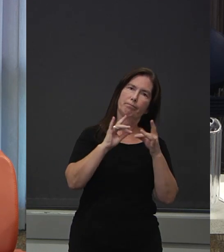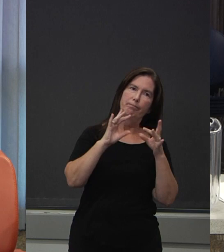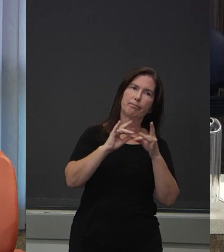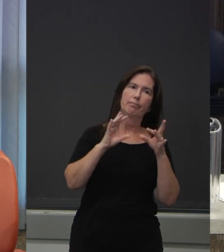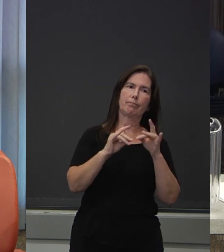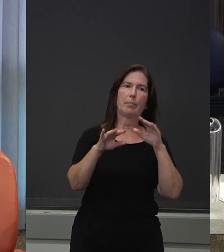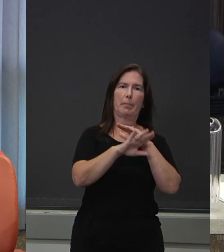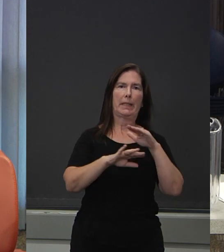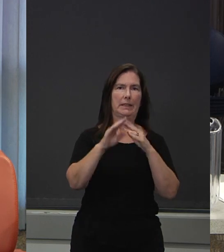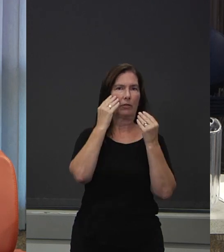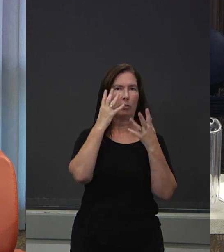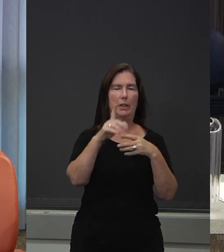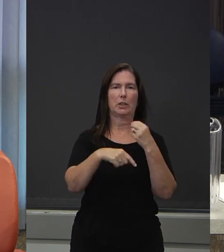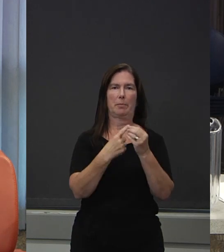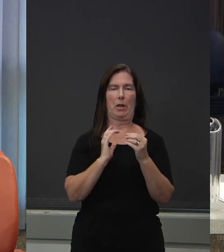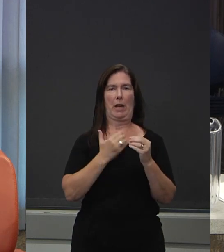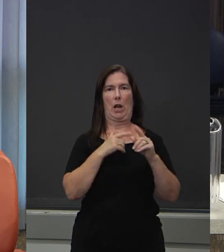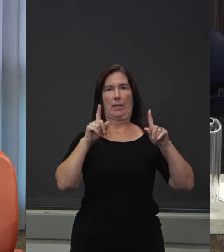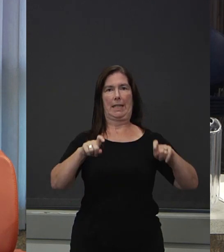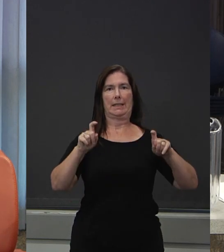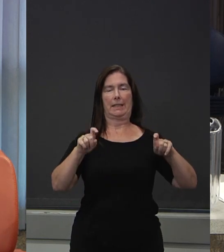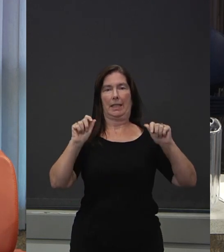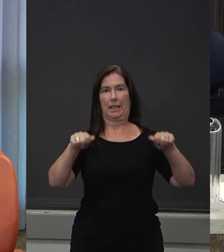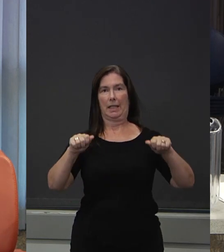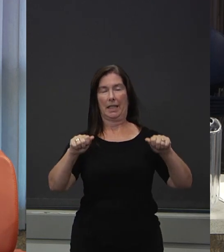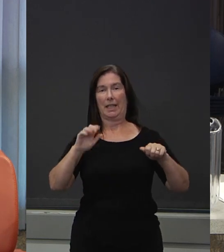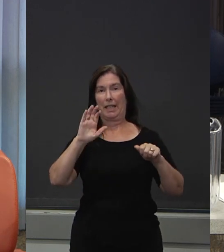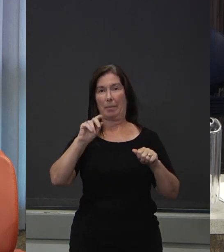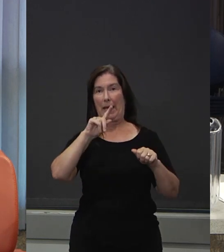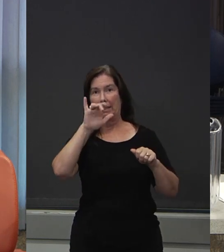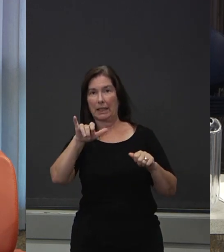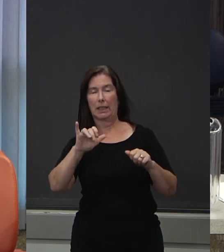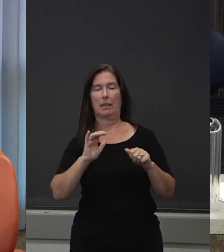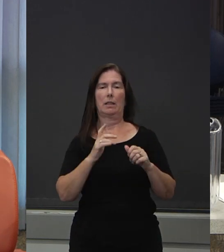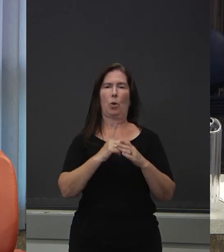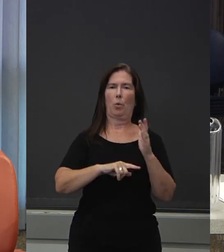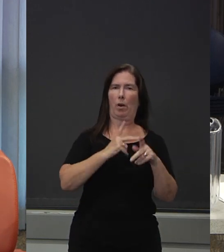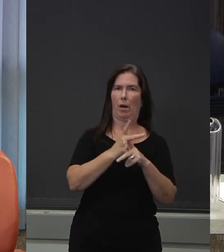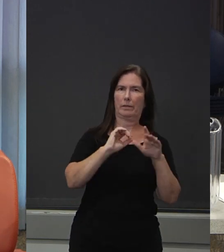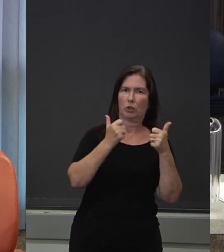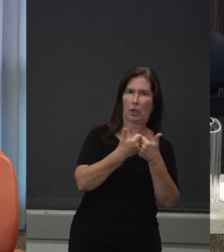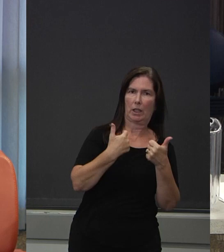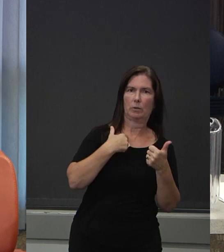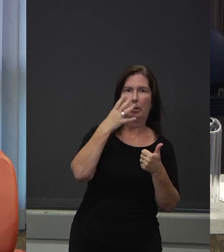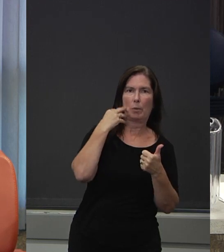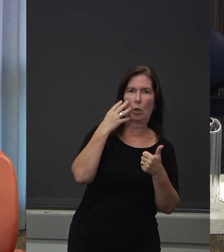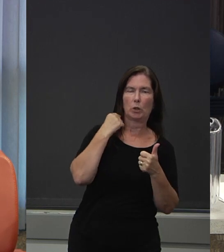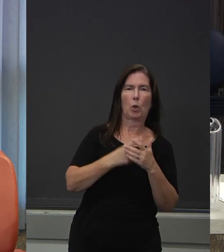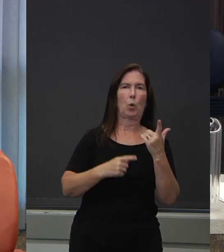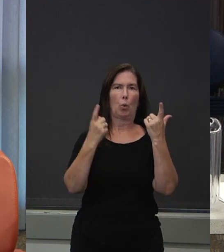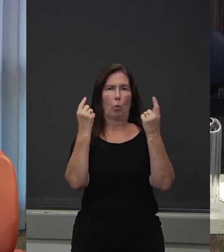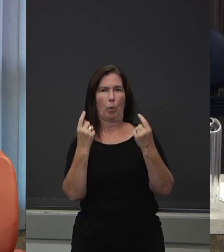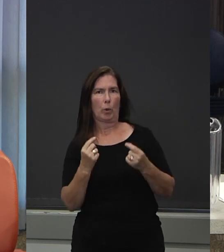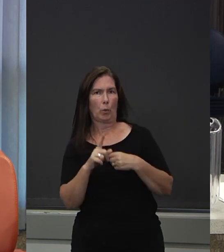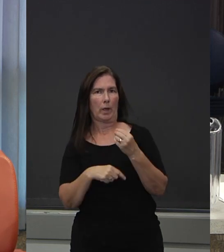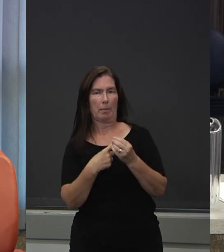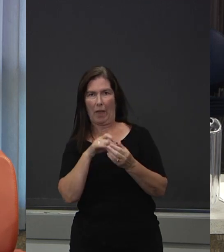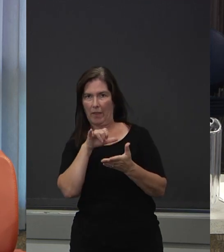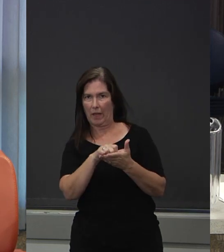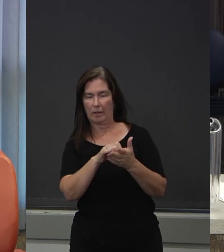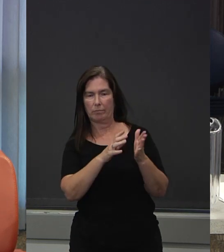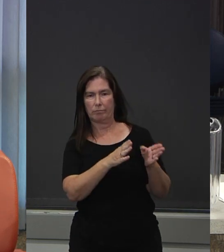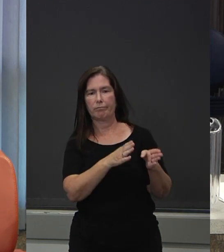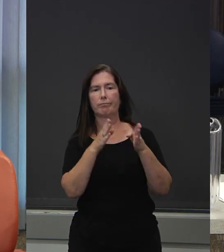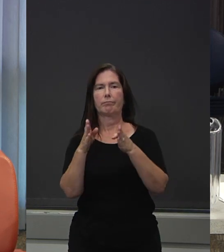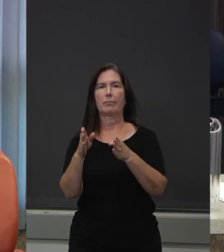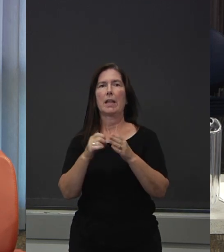in Oregon, what our capacity is, the challenges that we're facing, and what we're doing about them. Then we'll talk